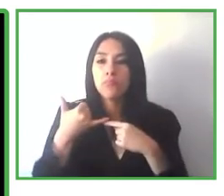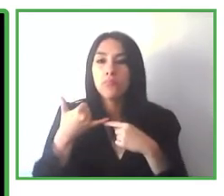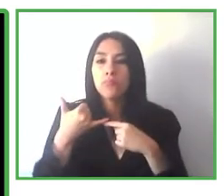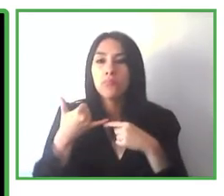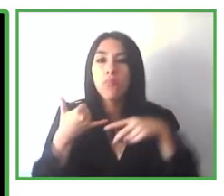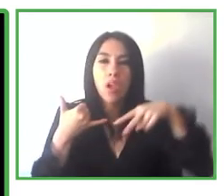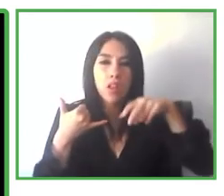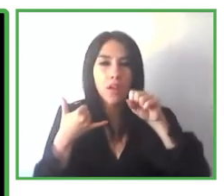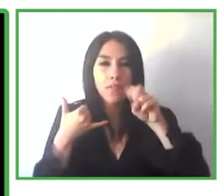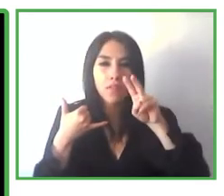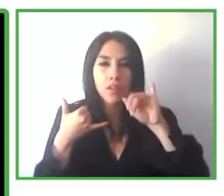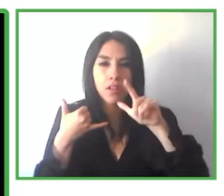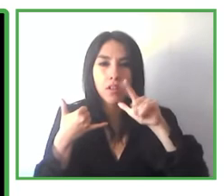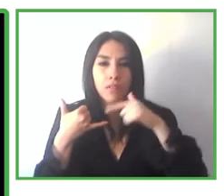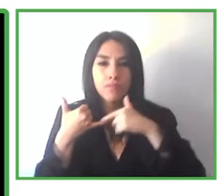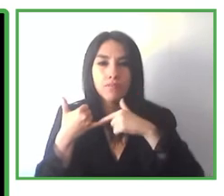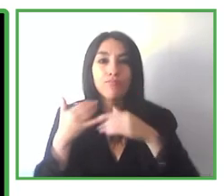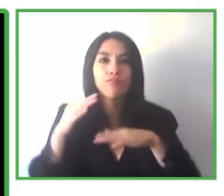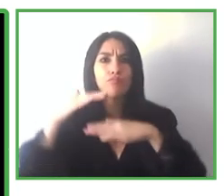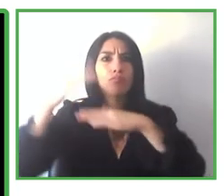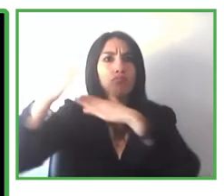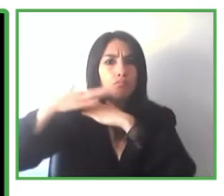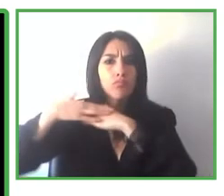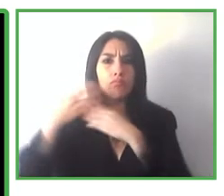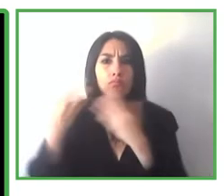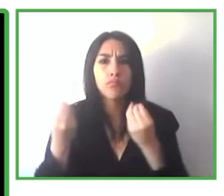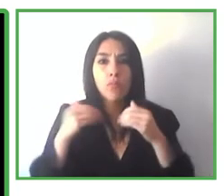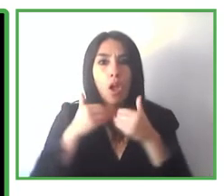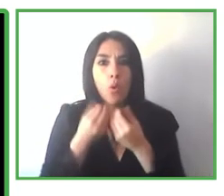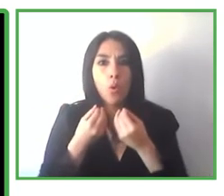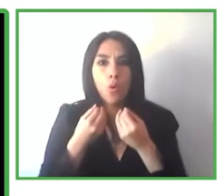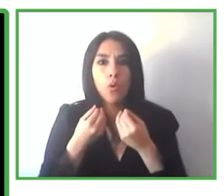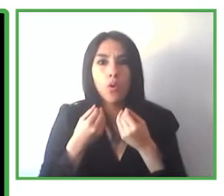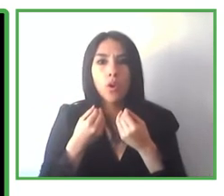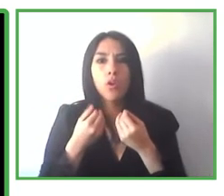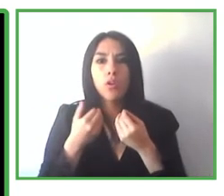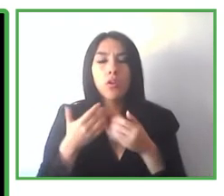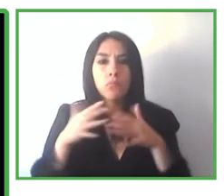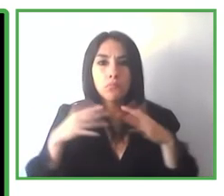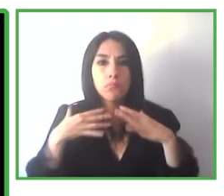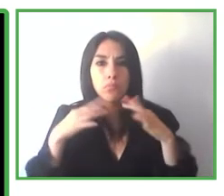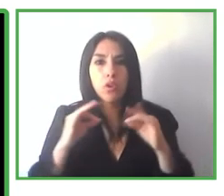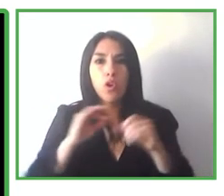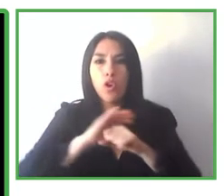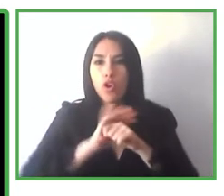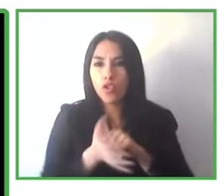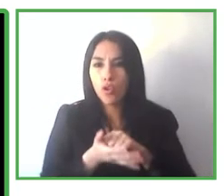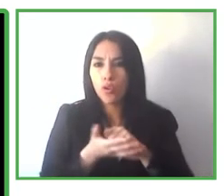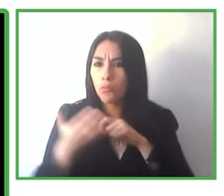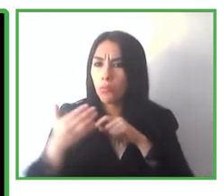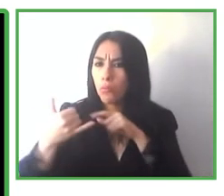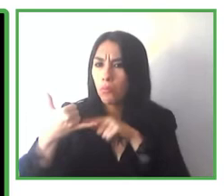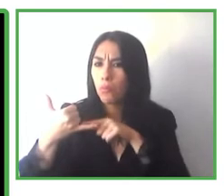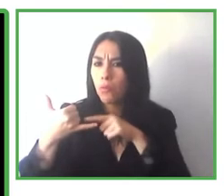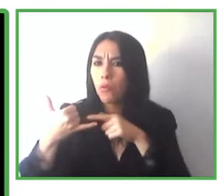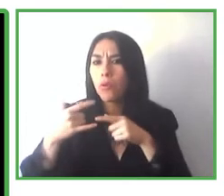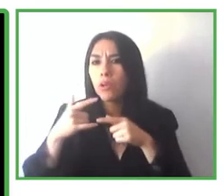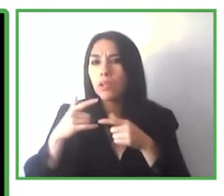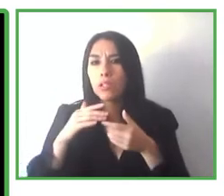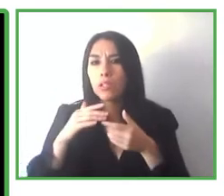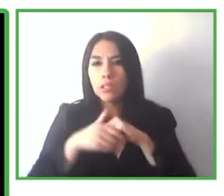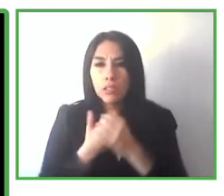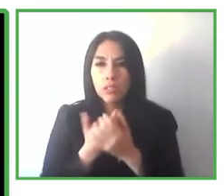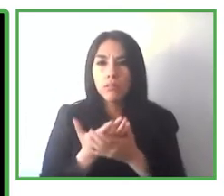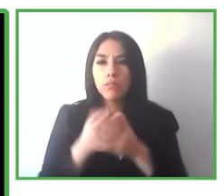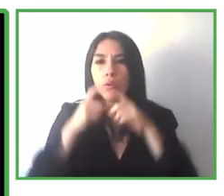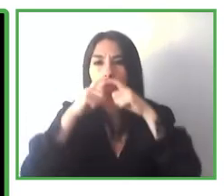the information in your language. This is in Spanish, for example. So it is an audio recording for